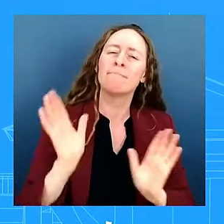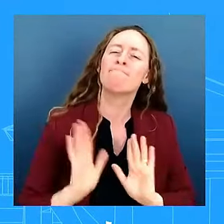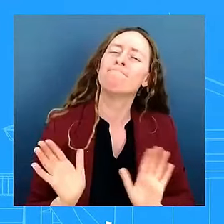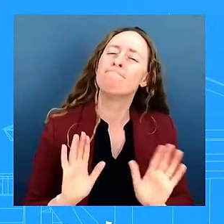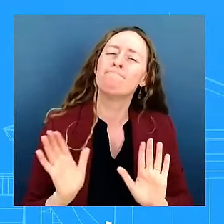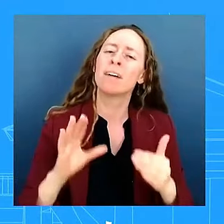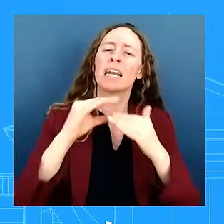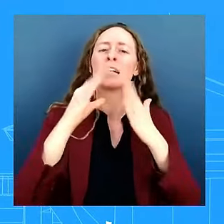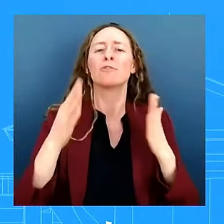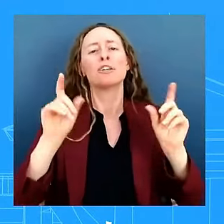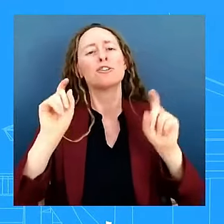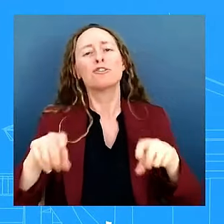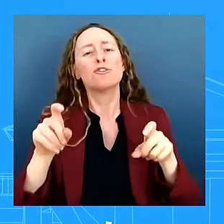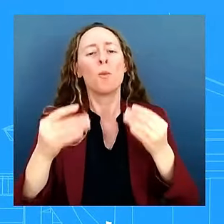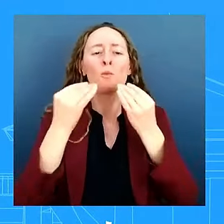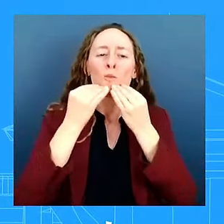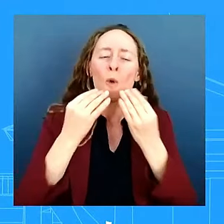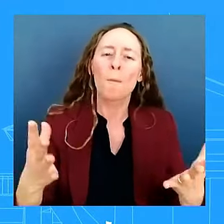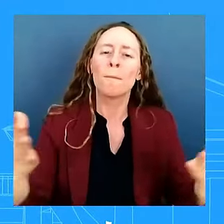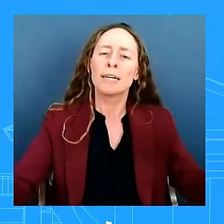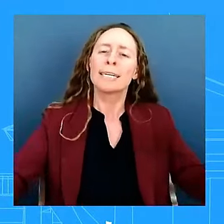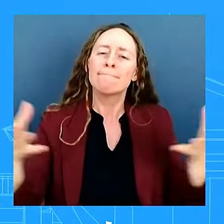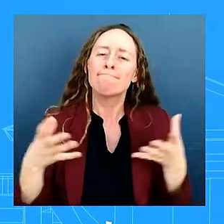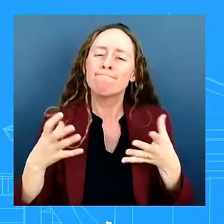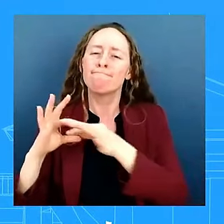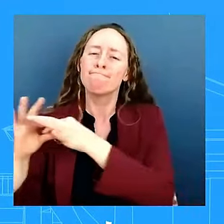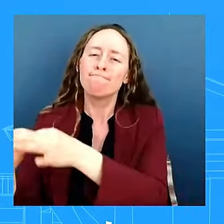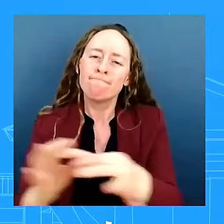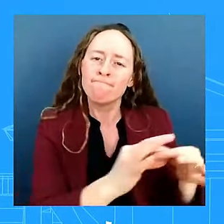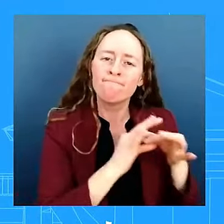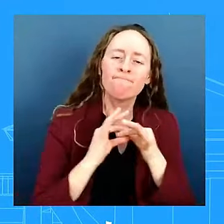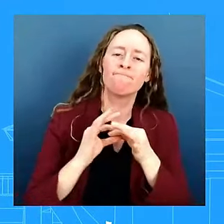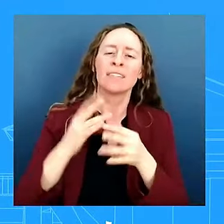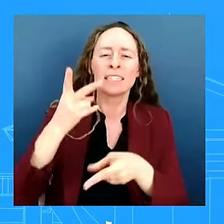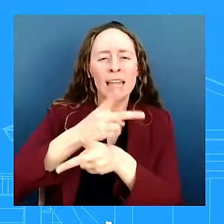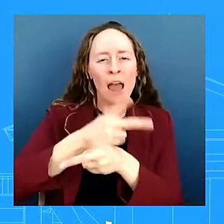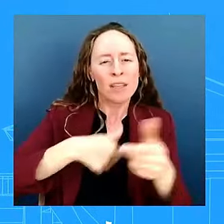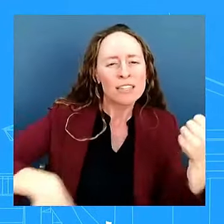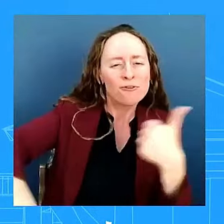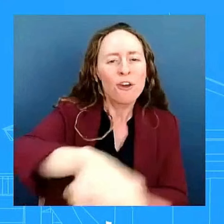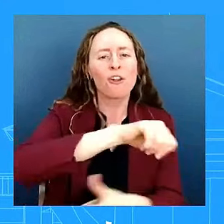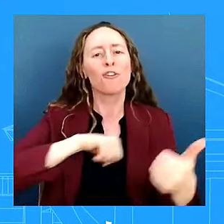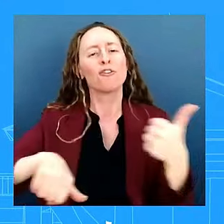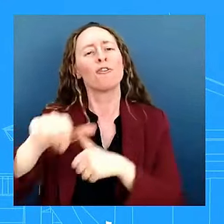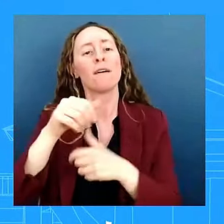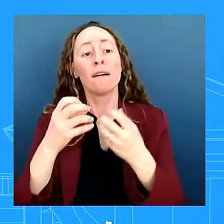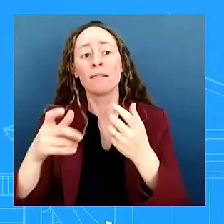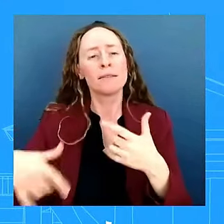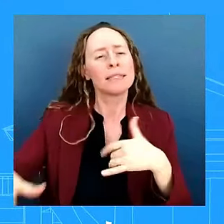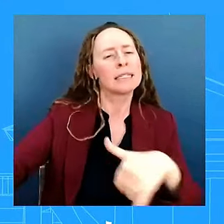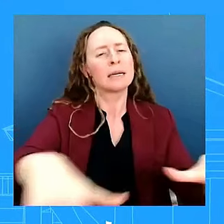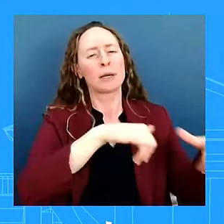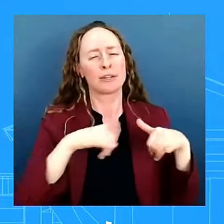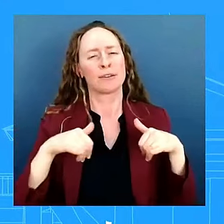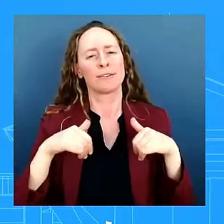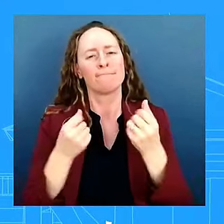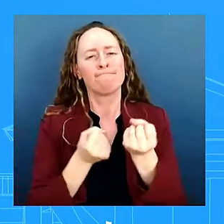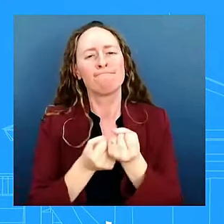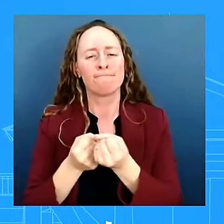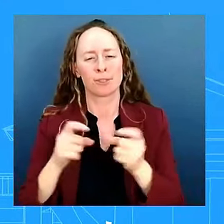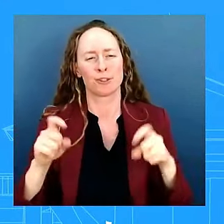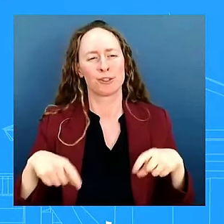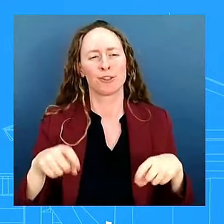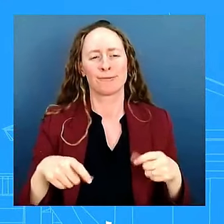values which is something that the president believes and and says all the time as i just stated uh and you know the president and the vice president